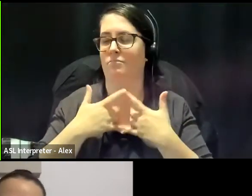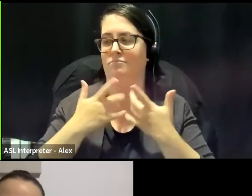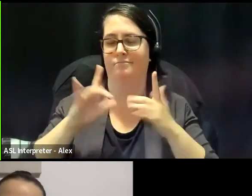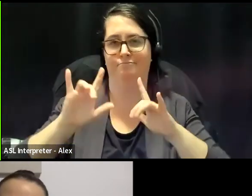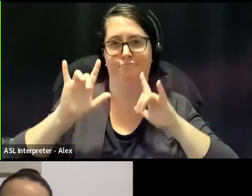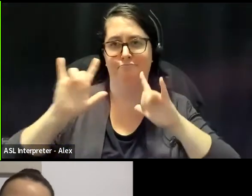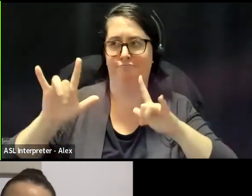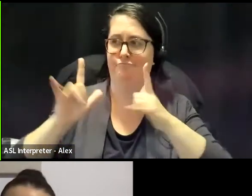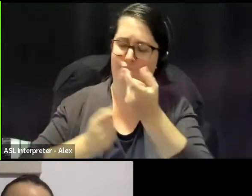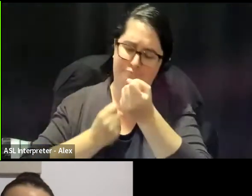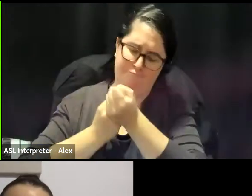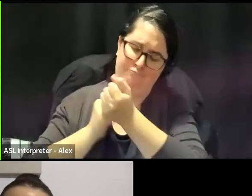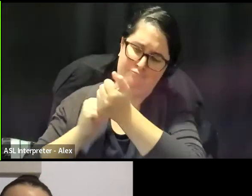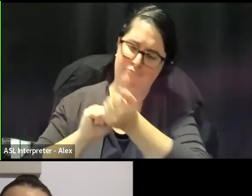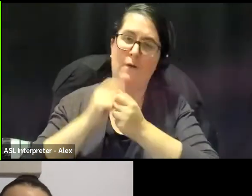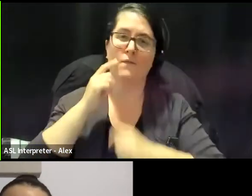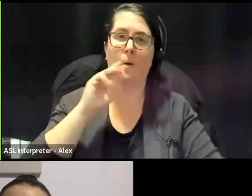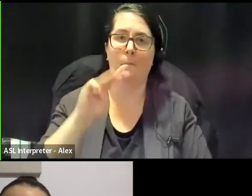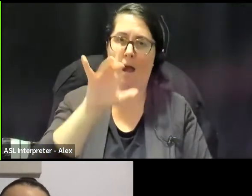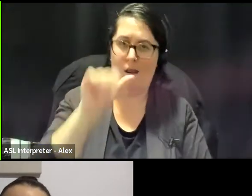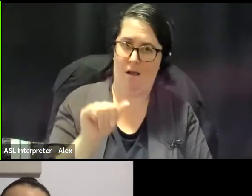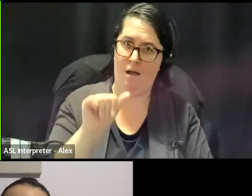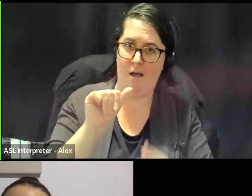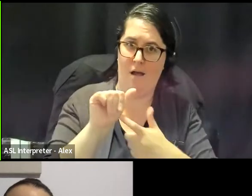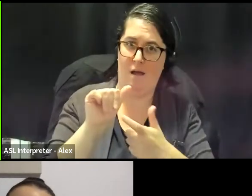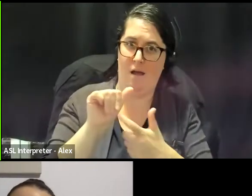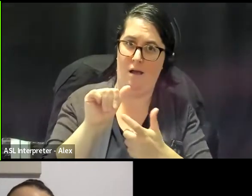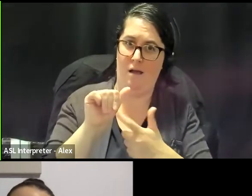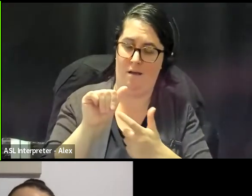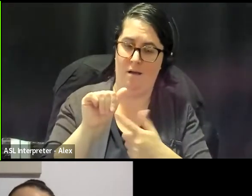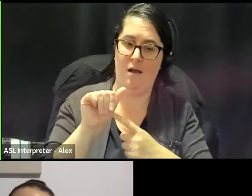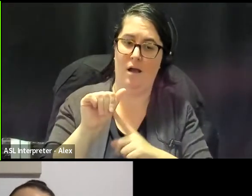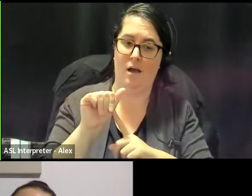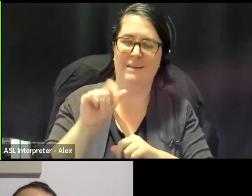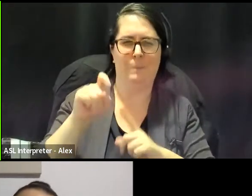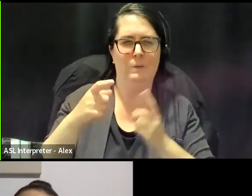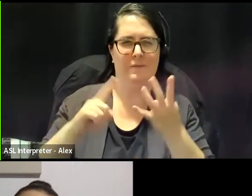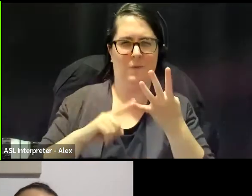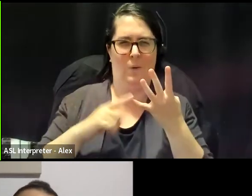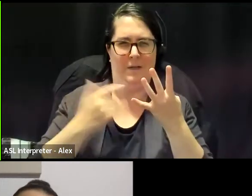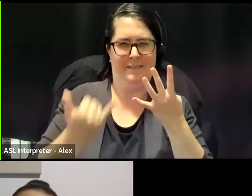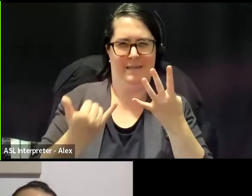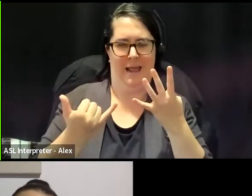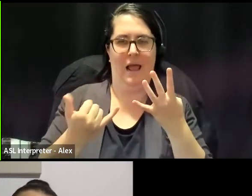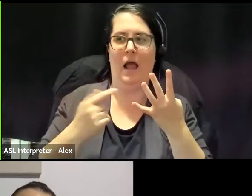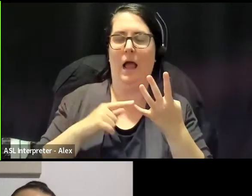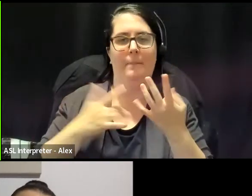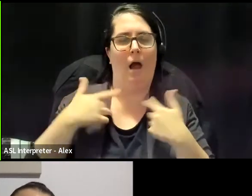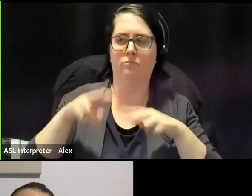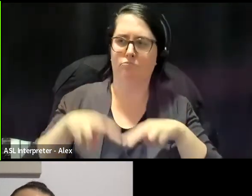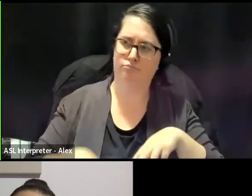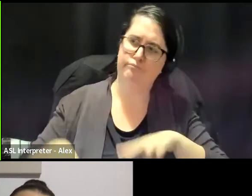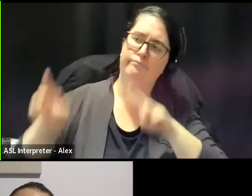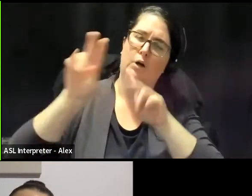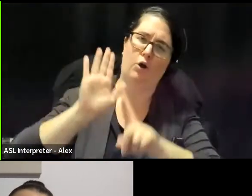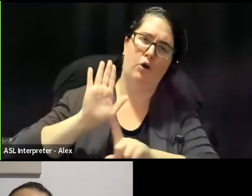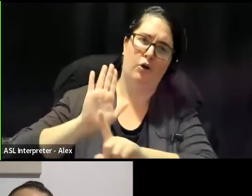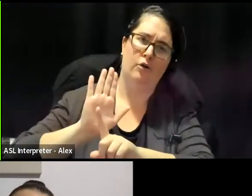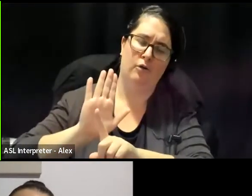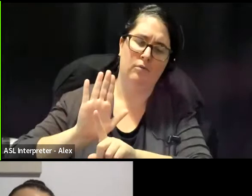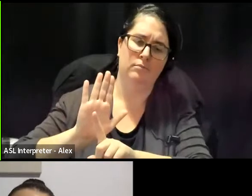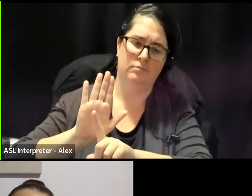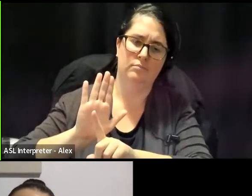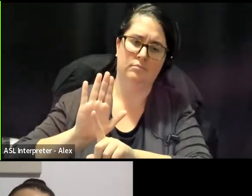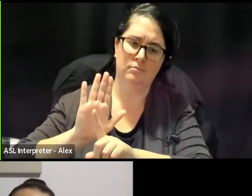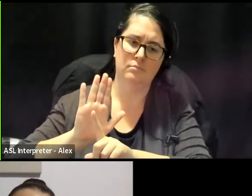solidarity to Monica Forrester because she's somebody that I really look up to for